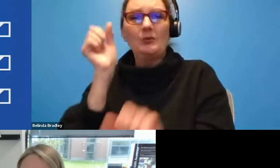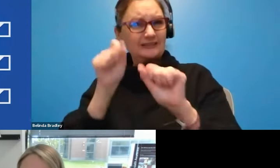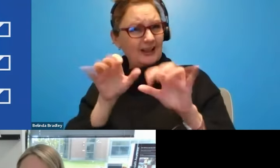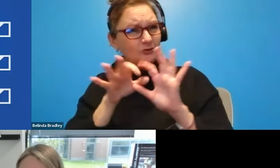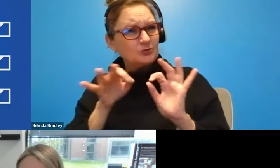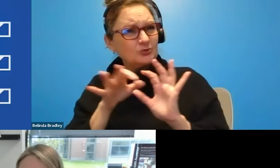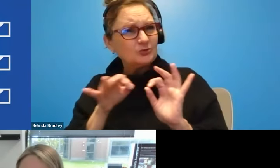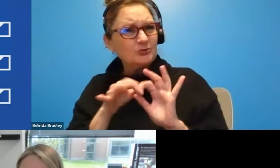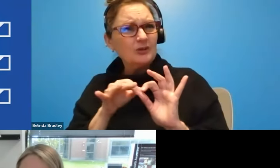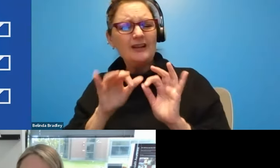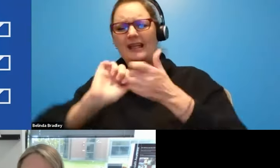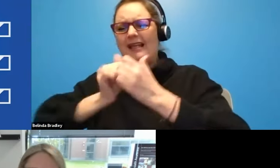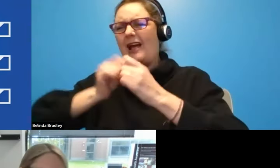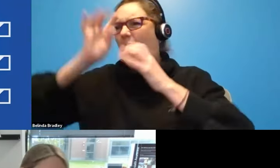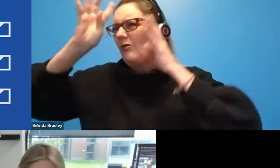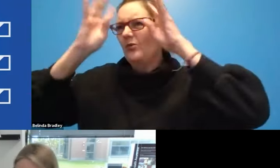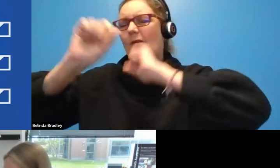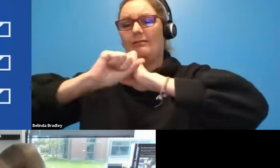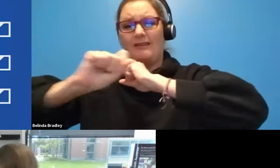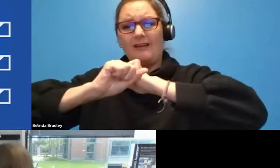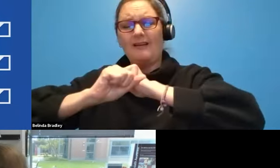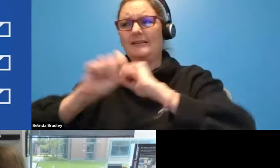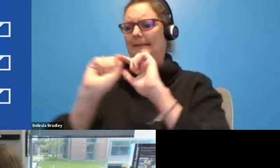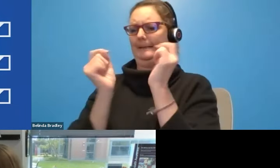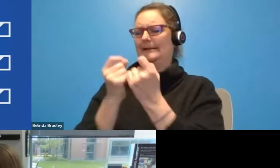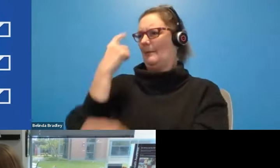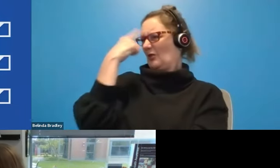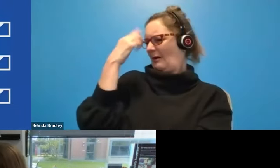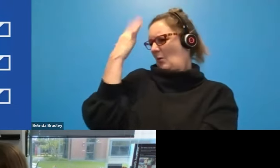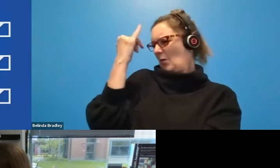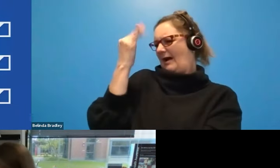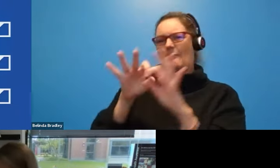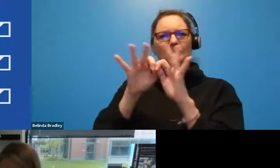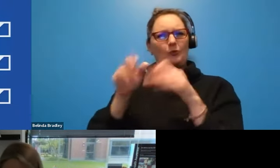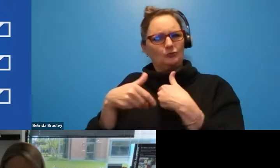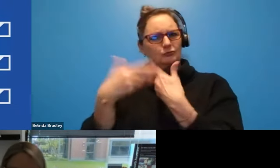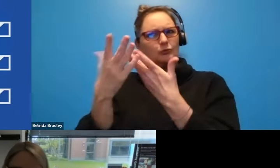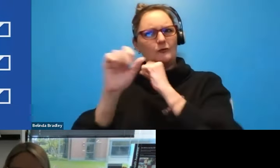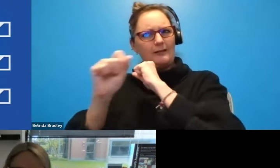of creating it, what you were thinking about as a team, or any of the feedback that you've gotten.